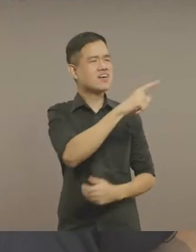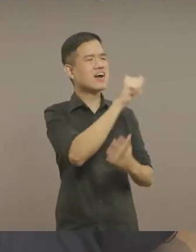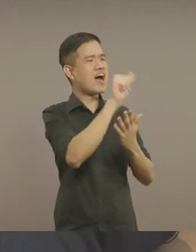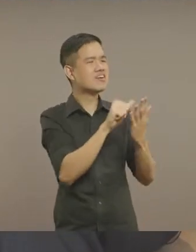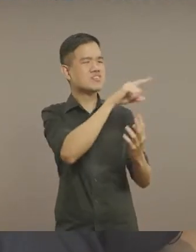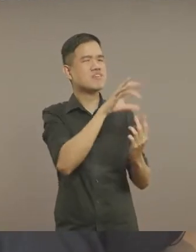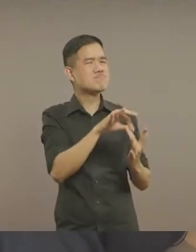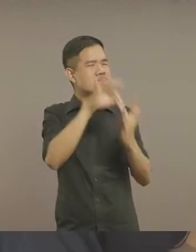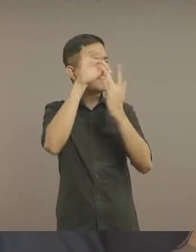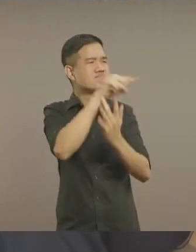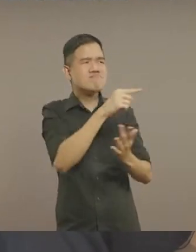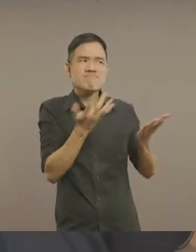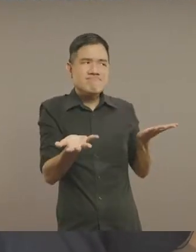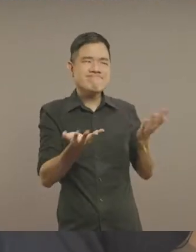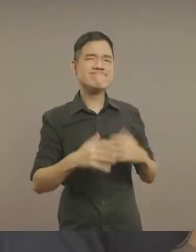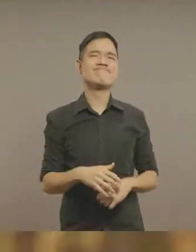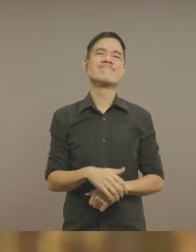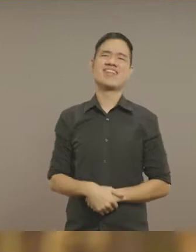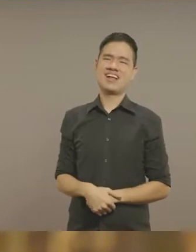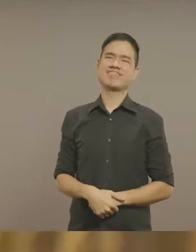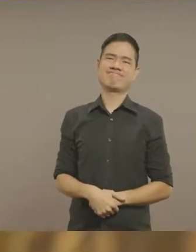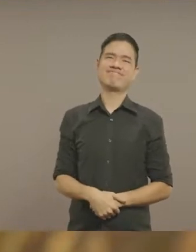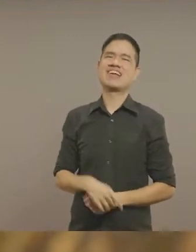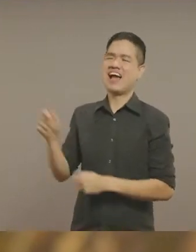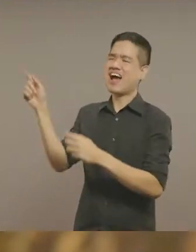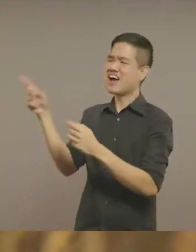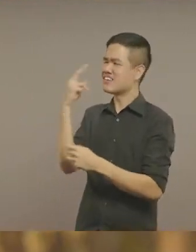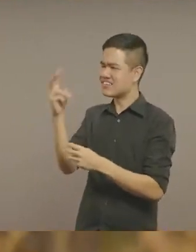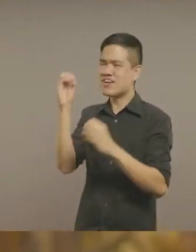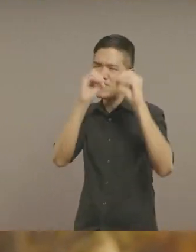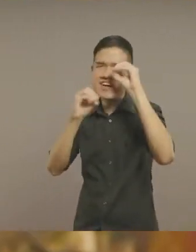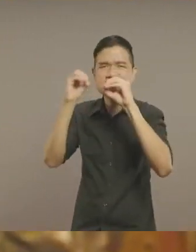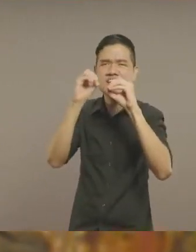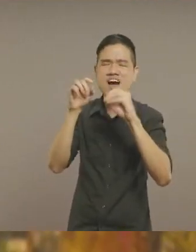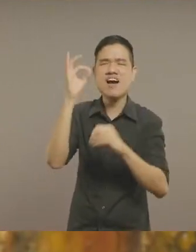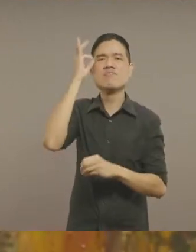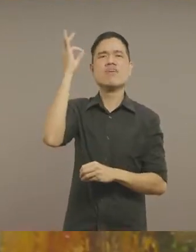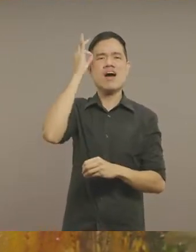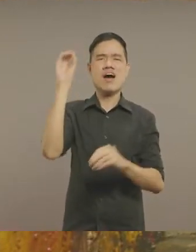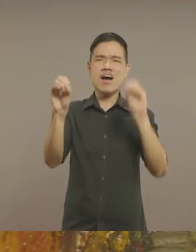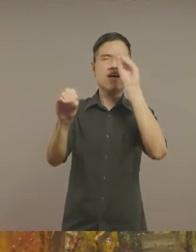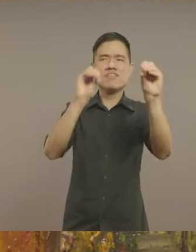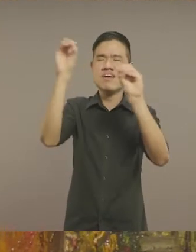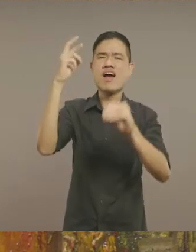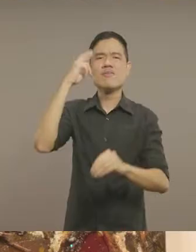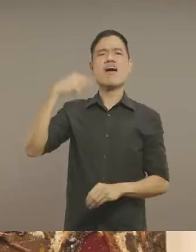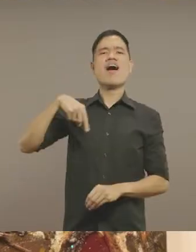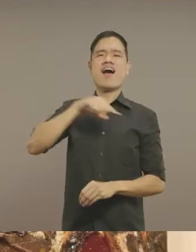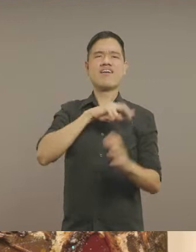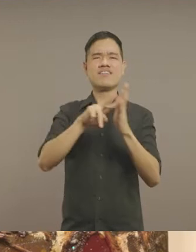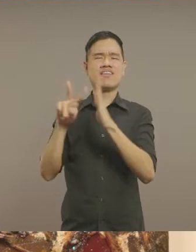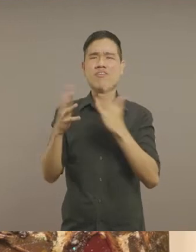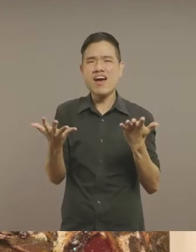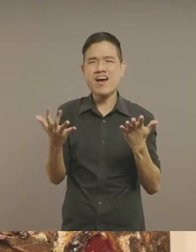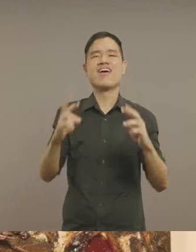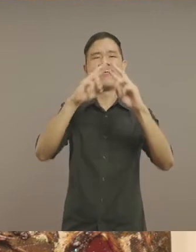So in what way is this artwork unique to you? We can observe the use of familiar motifs that remind us of a village dwelling, such as